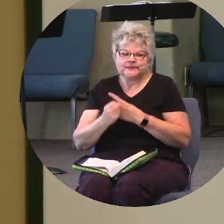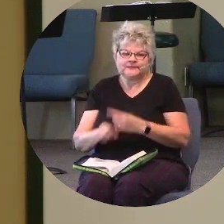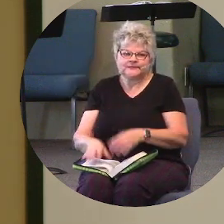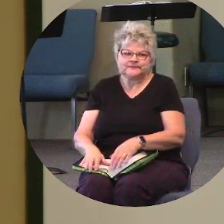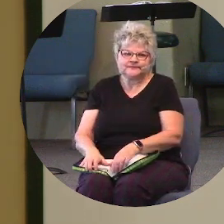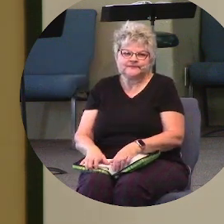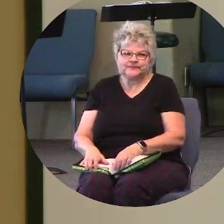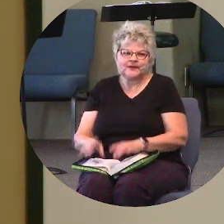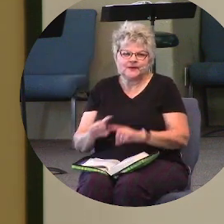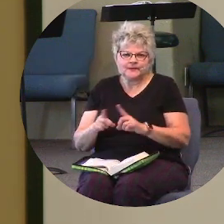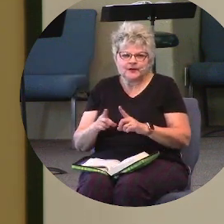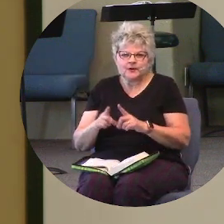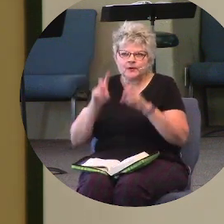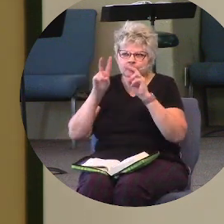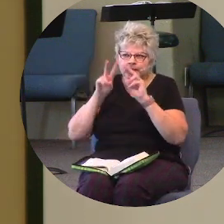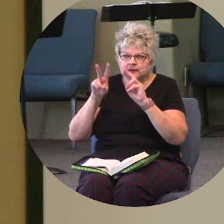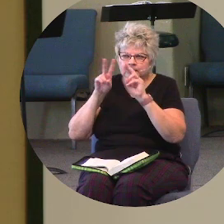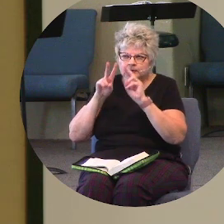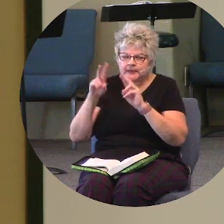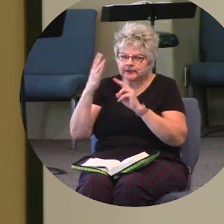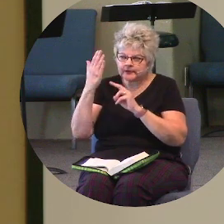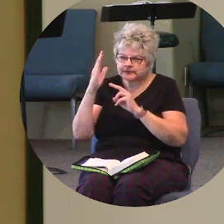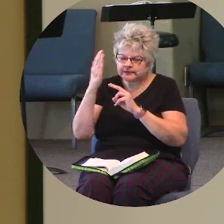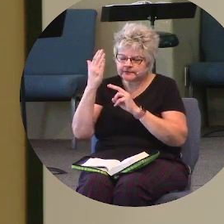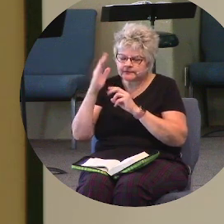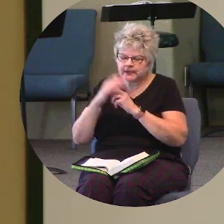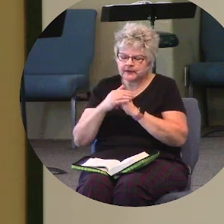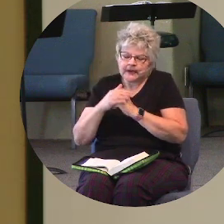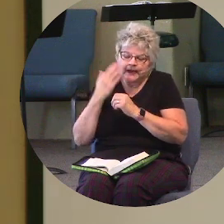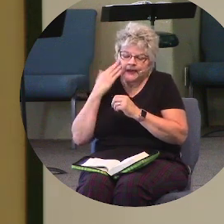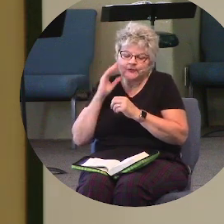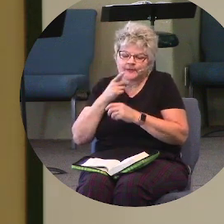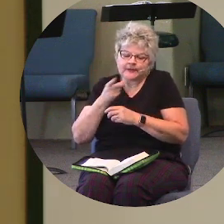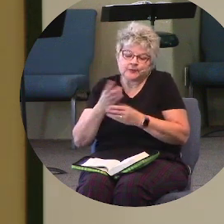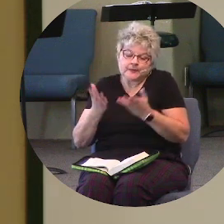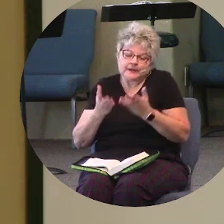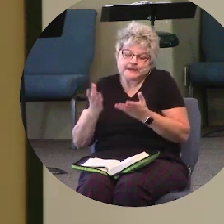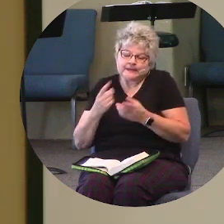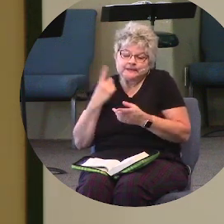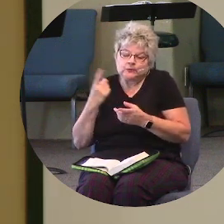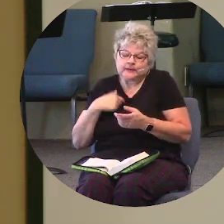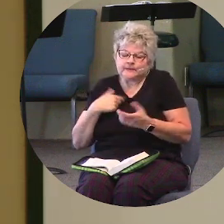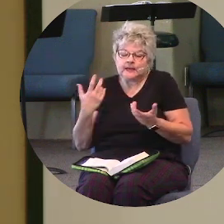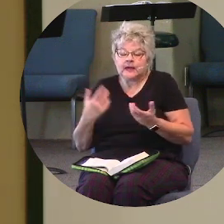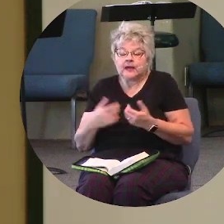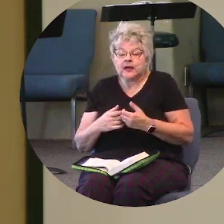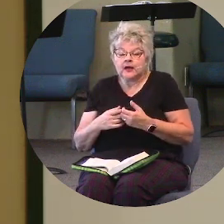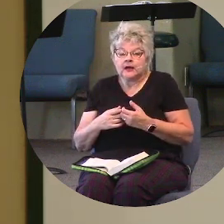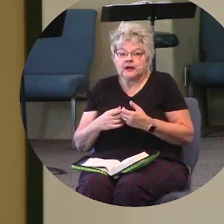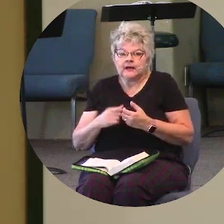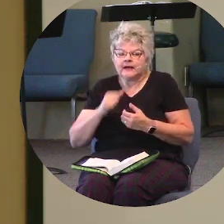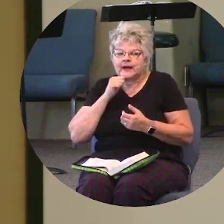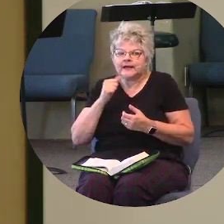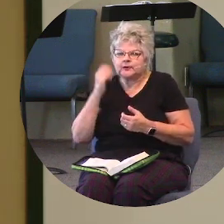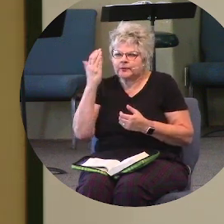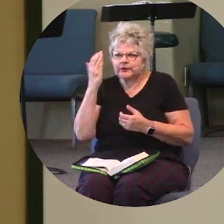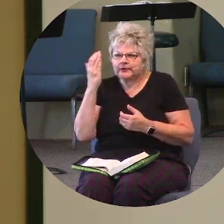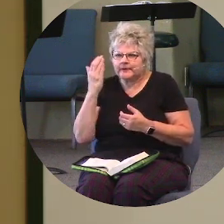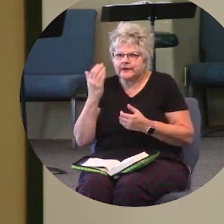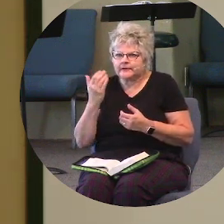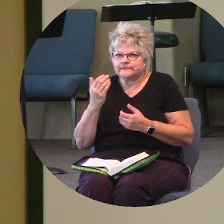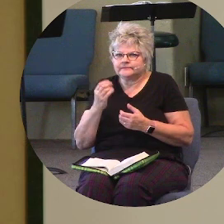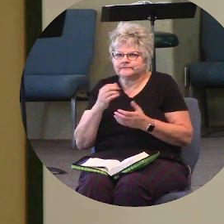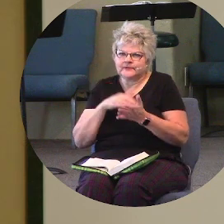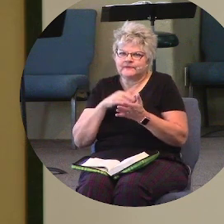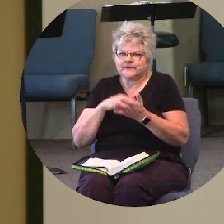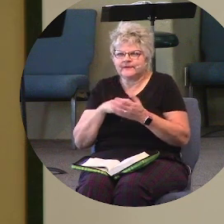But when we look in the mirror at ourselves, I don't know about you and maybe this is just me. I don't look in the mirror that often. I